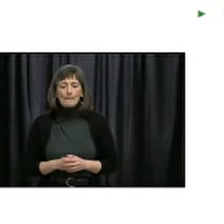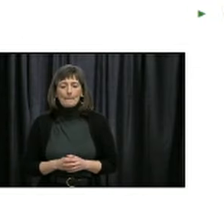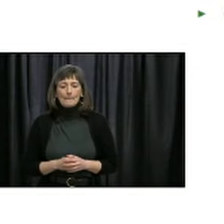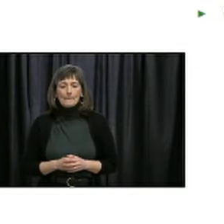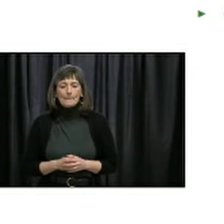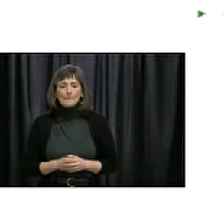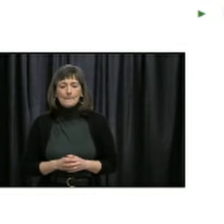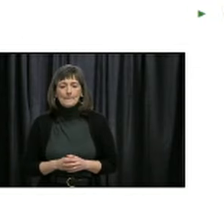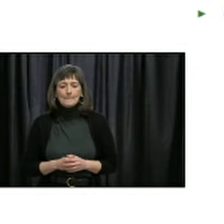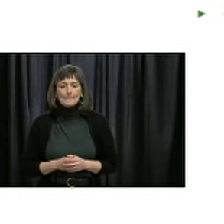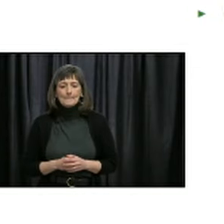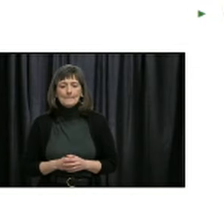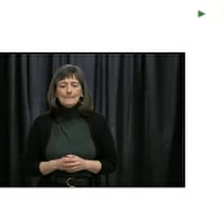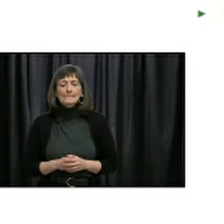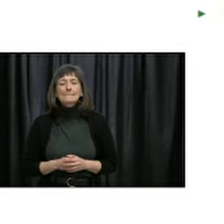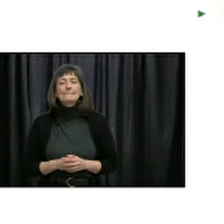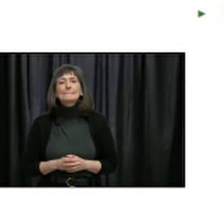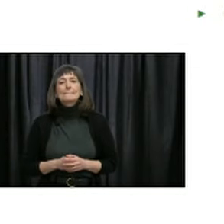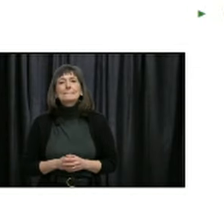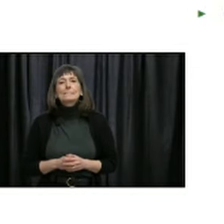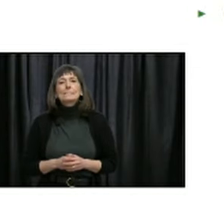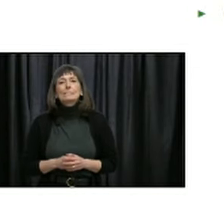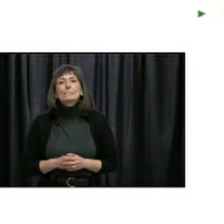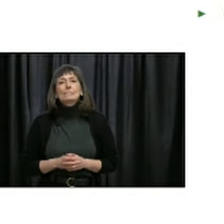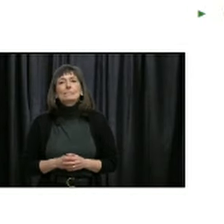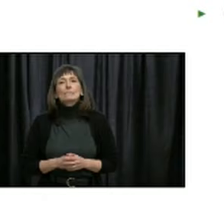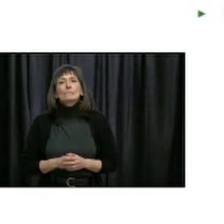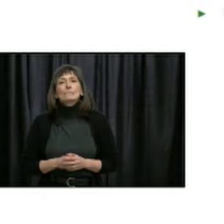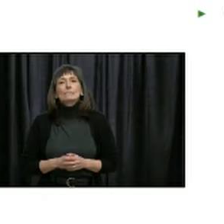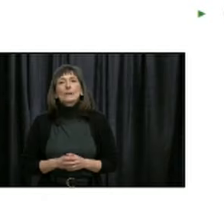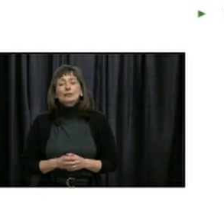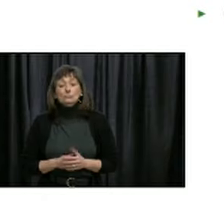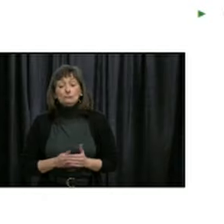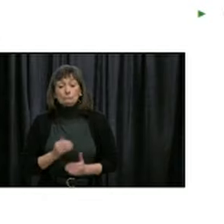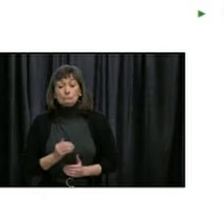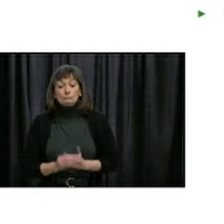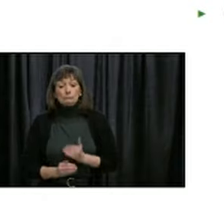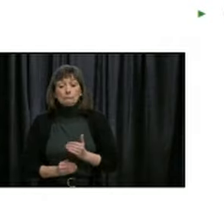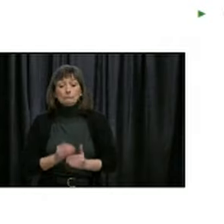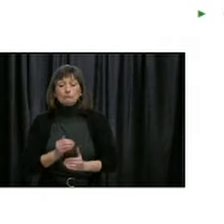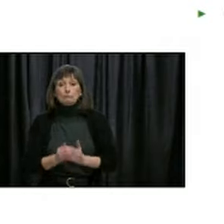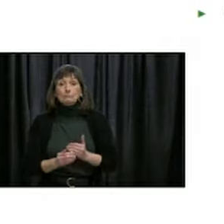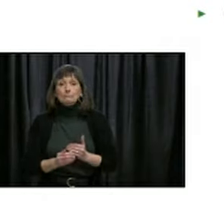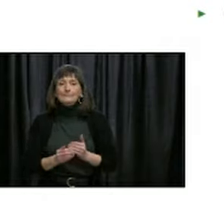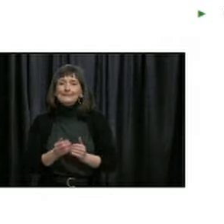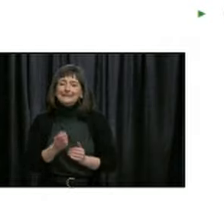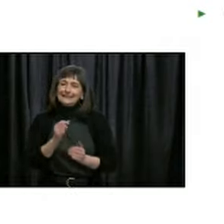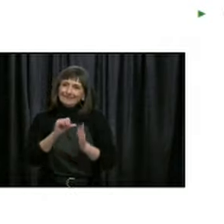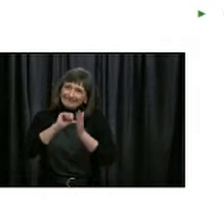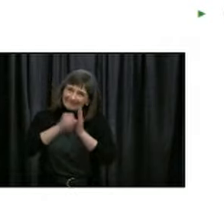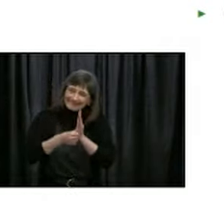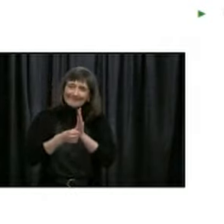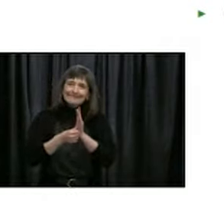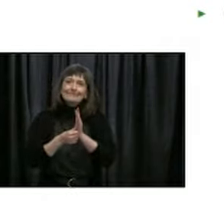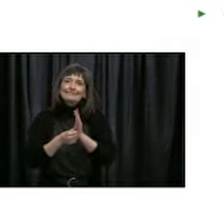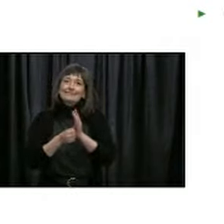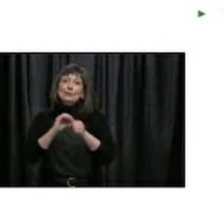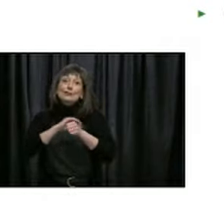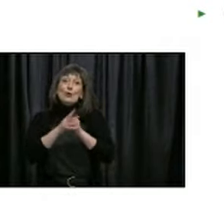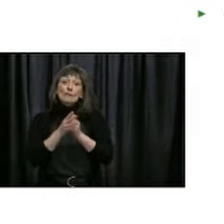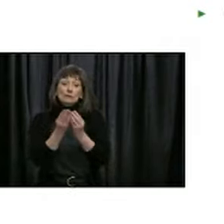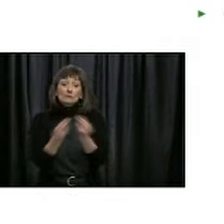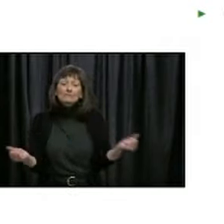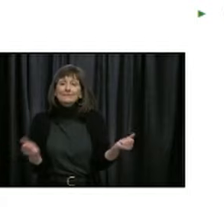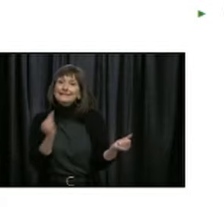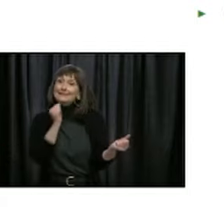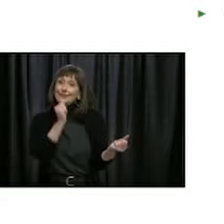As we move forward, it is important for us to keep in mind that COVID-19 is still here. The vast majority